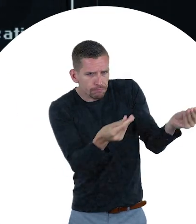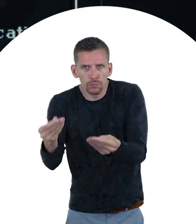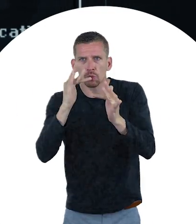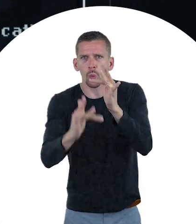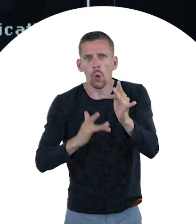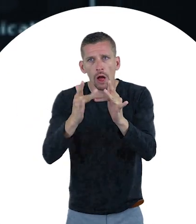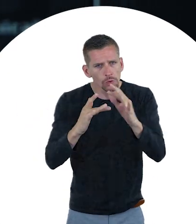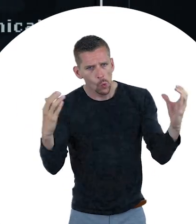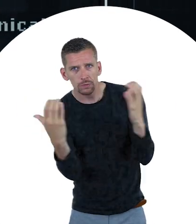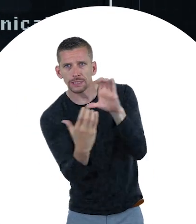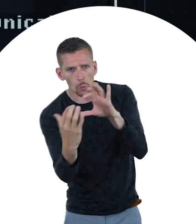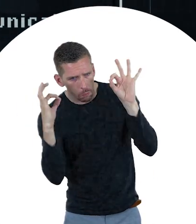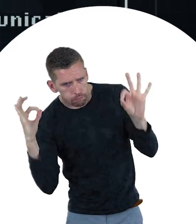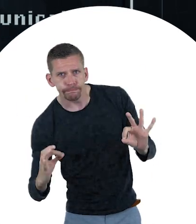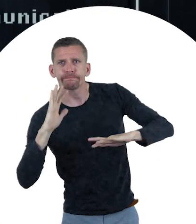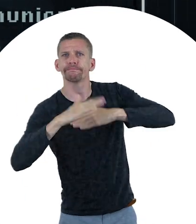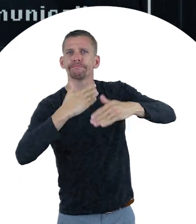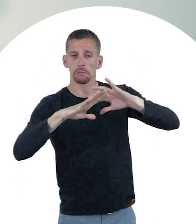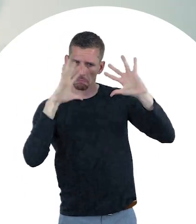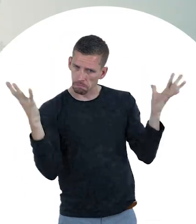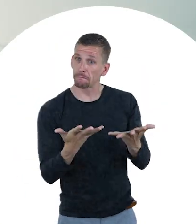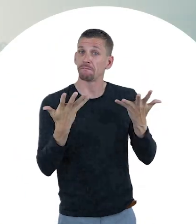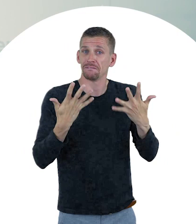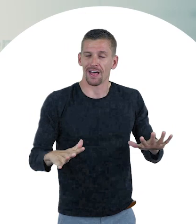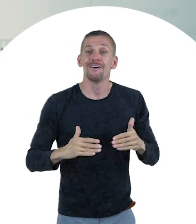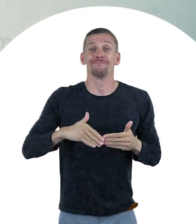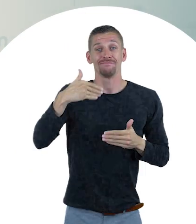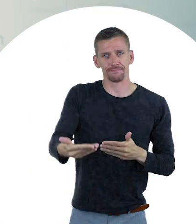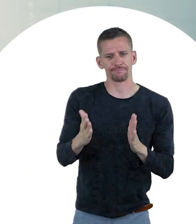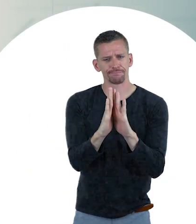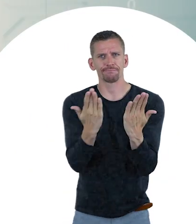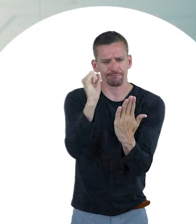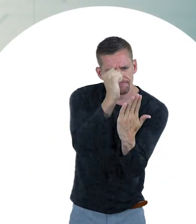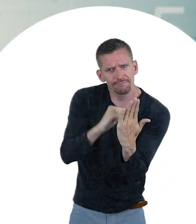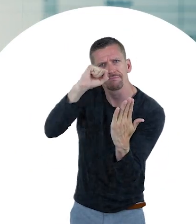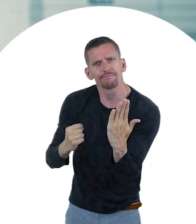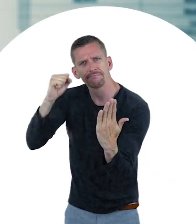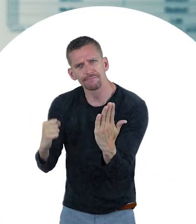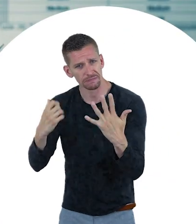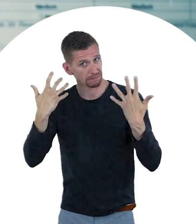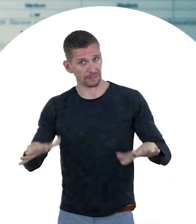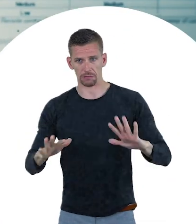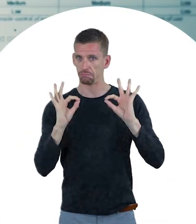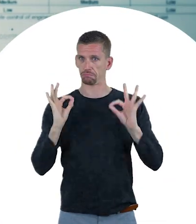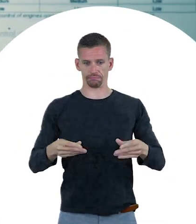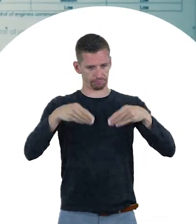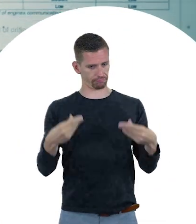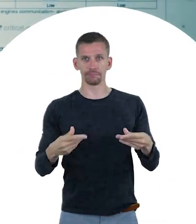processes and frequency issues. The user requirement specification is already available.